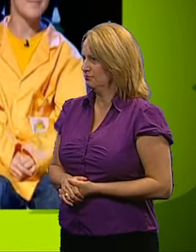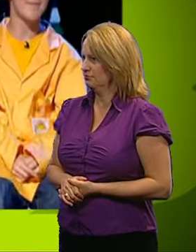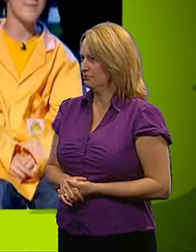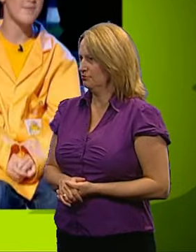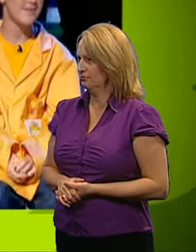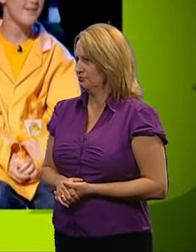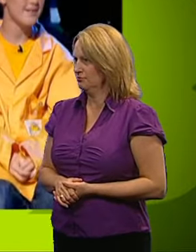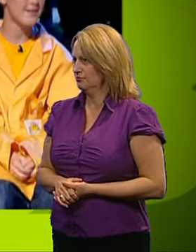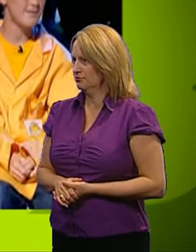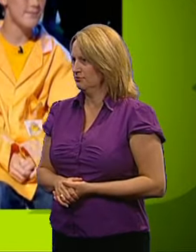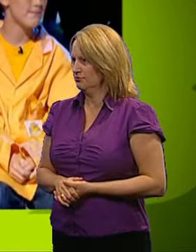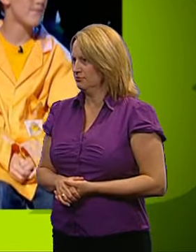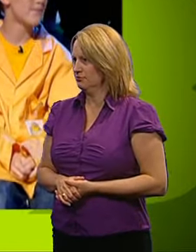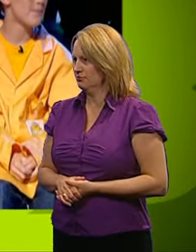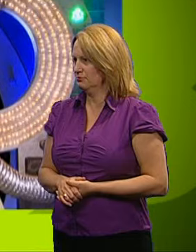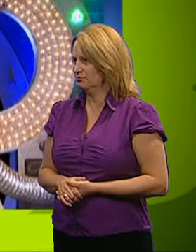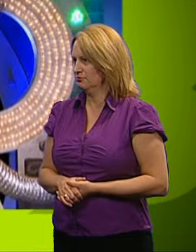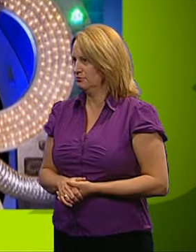It is true. There's a green light lit.